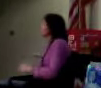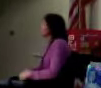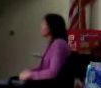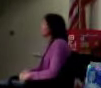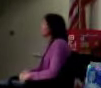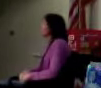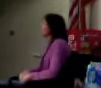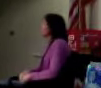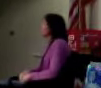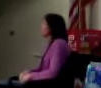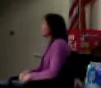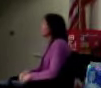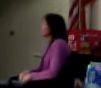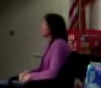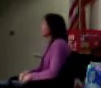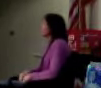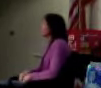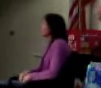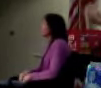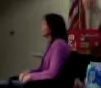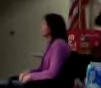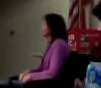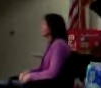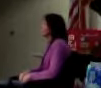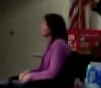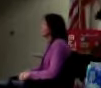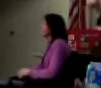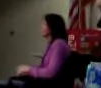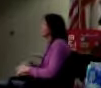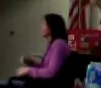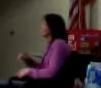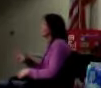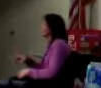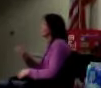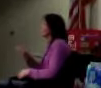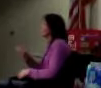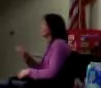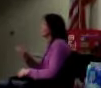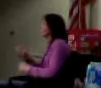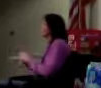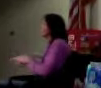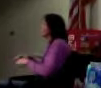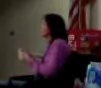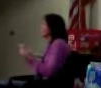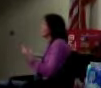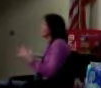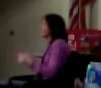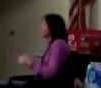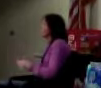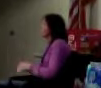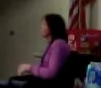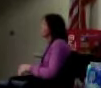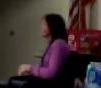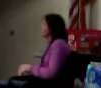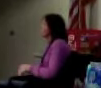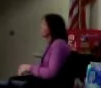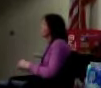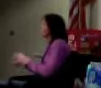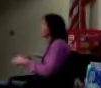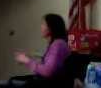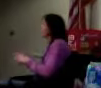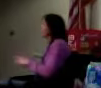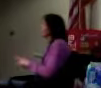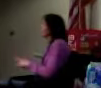say the geographic area, you all go to school in the same place. What you find, though, when you do this a lot is that how